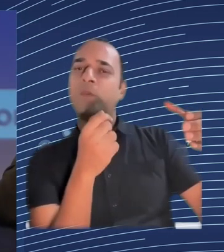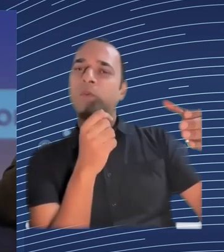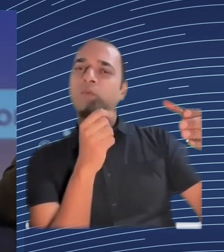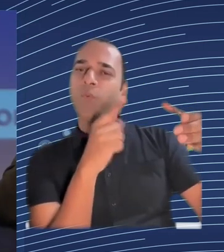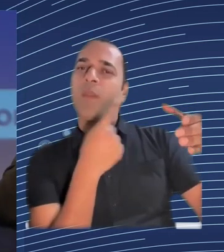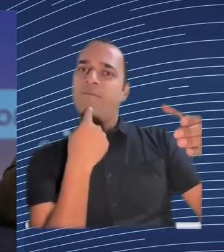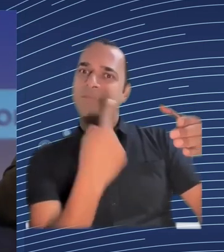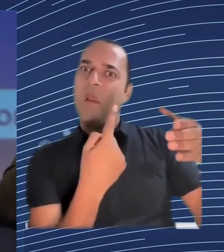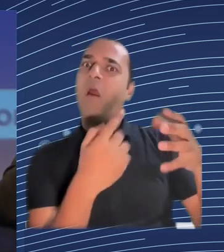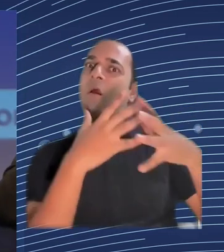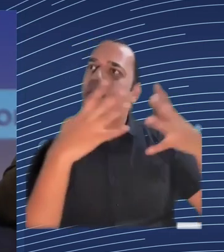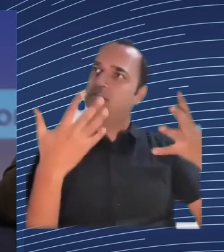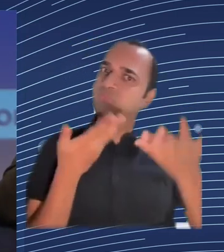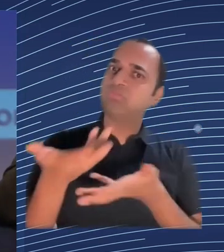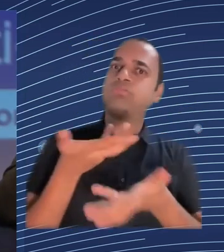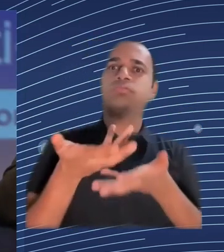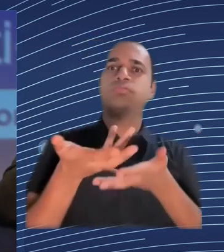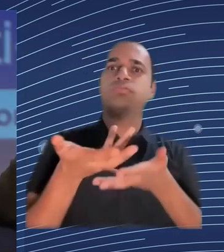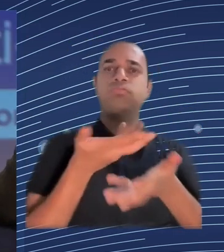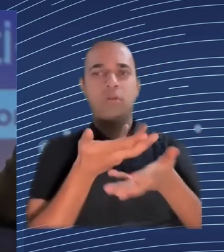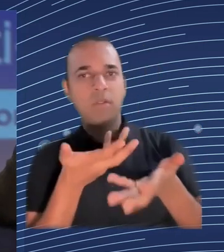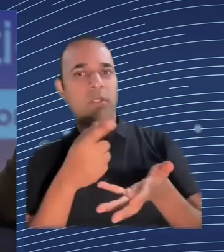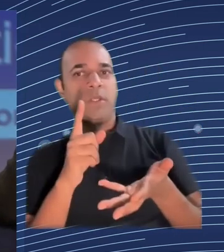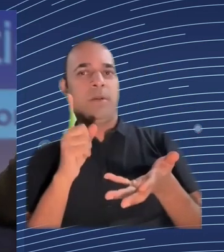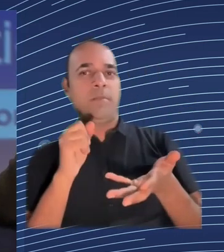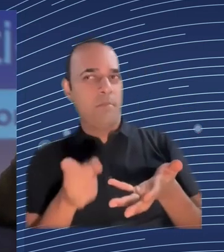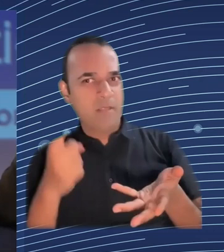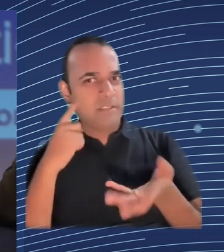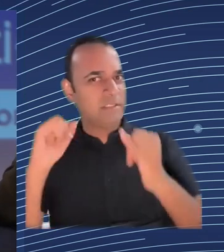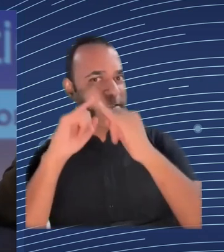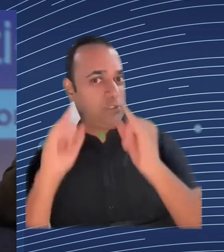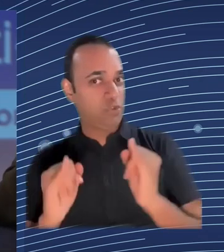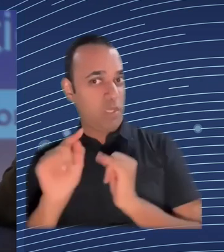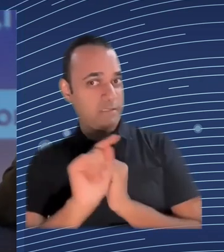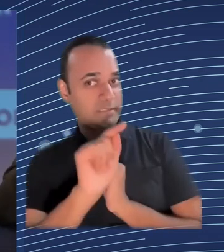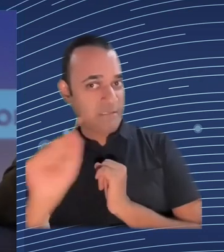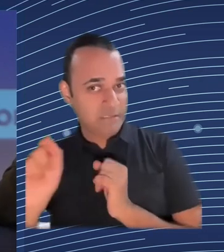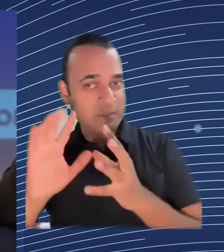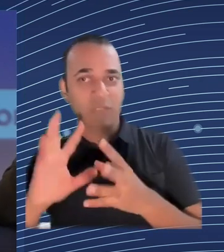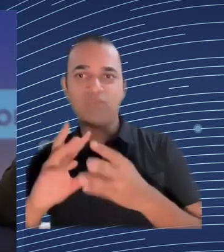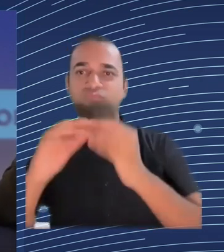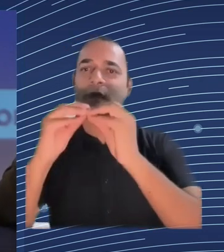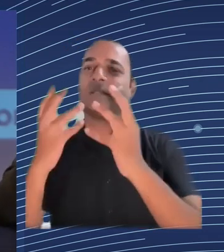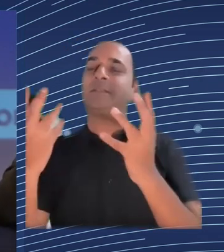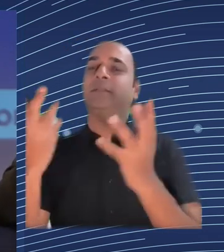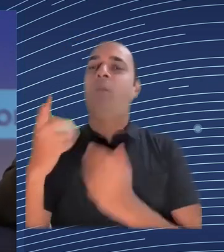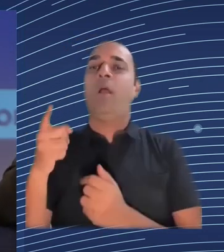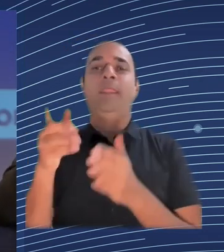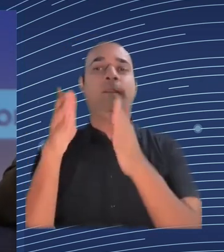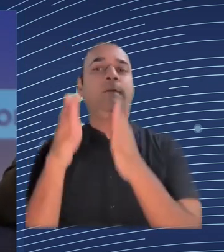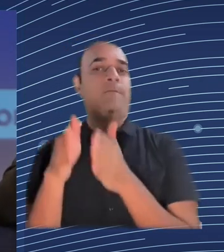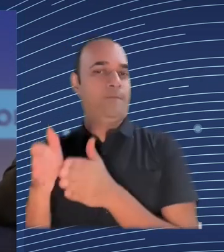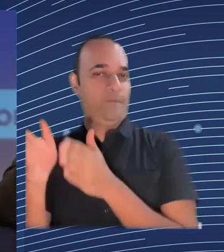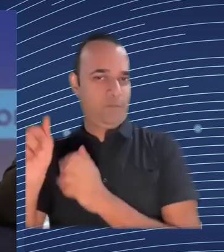so that I think it's easier to look at someone like the employment social affairs and inclusion Commission